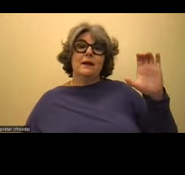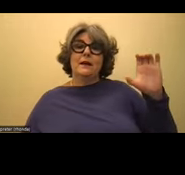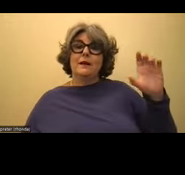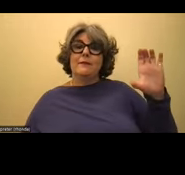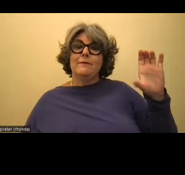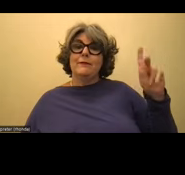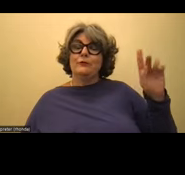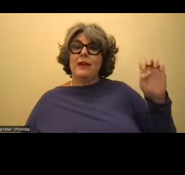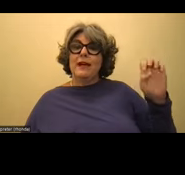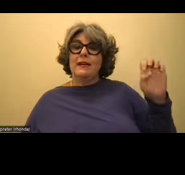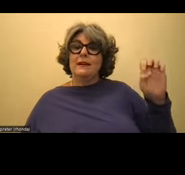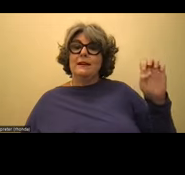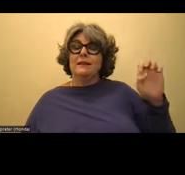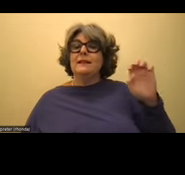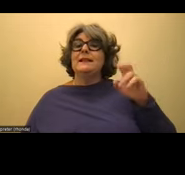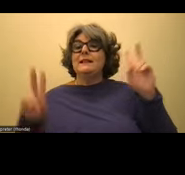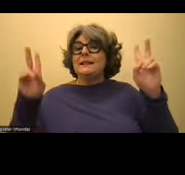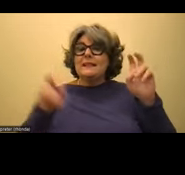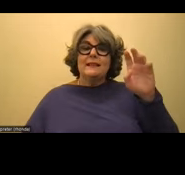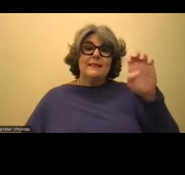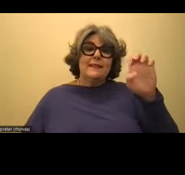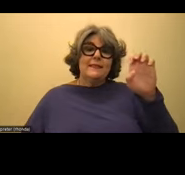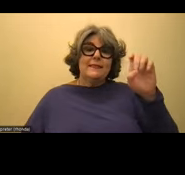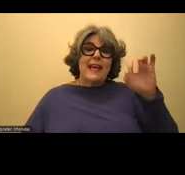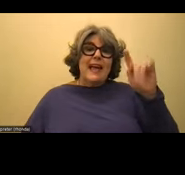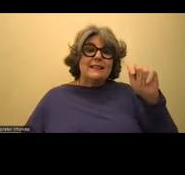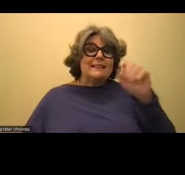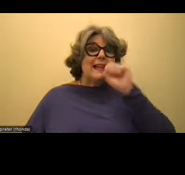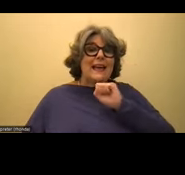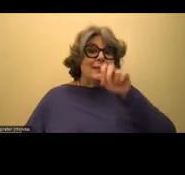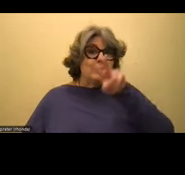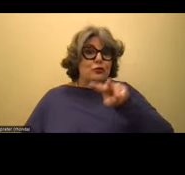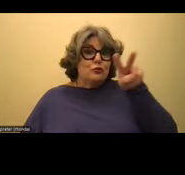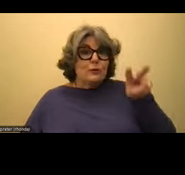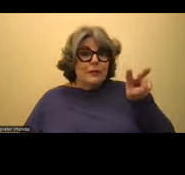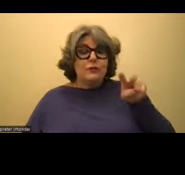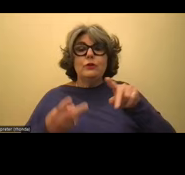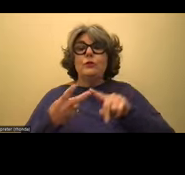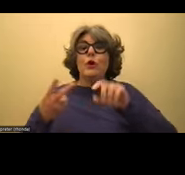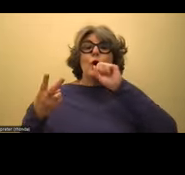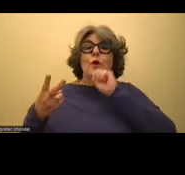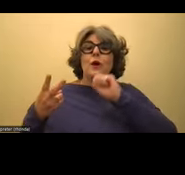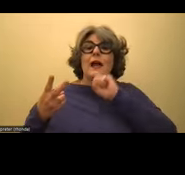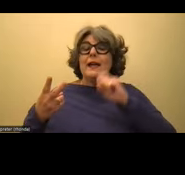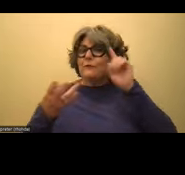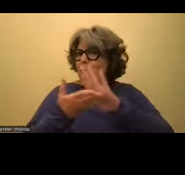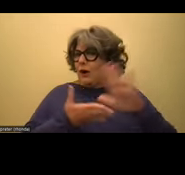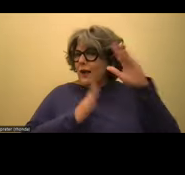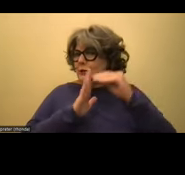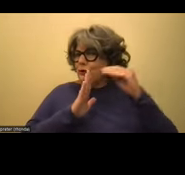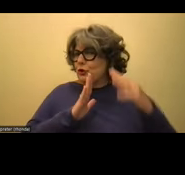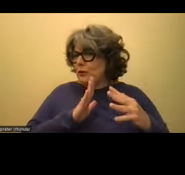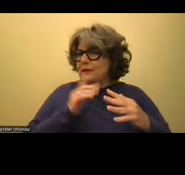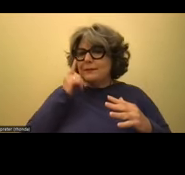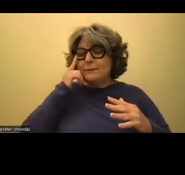It says the exit age is 22. Is that an all-inclusive age or the age range extended for college students? So